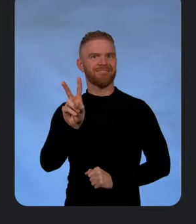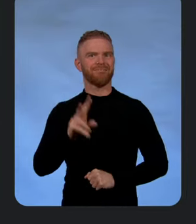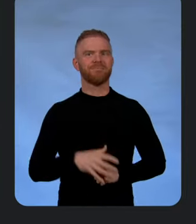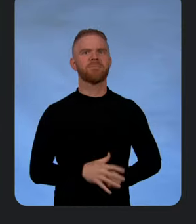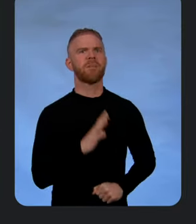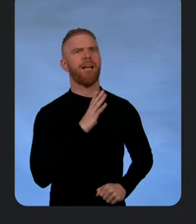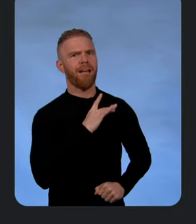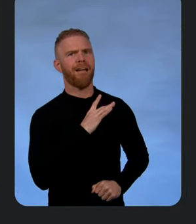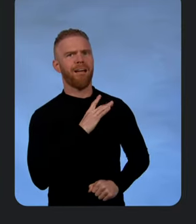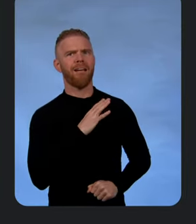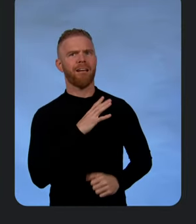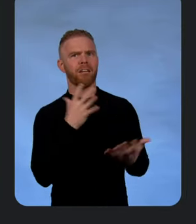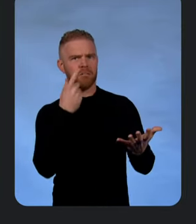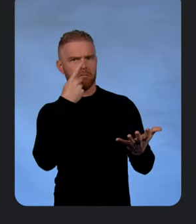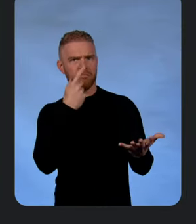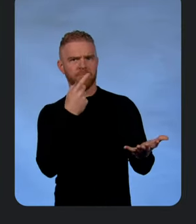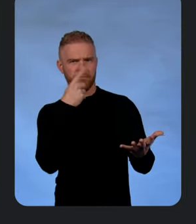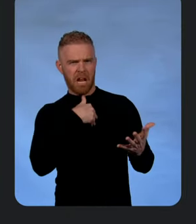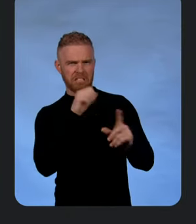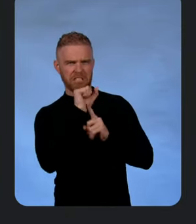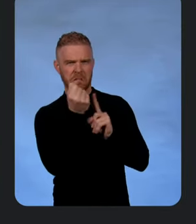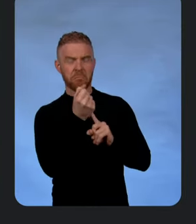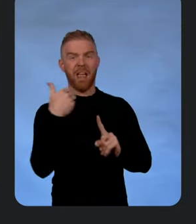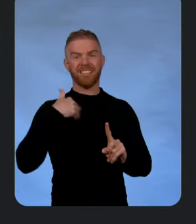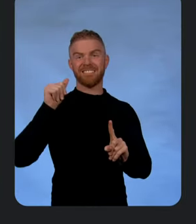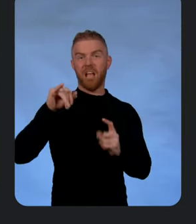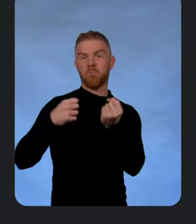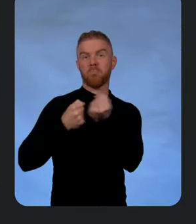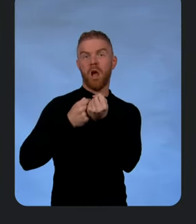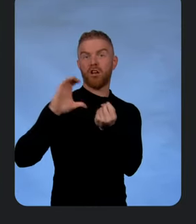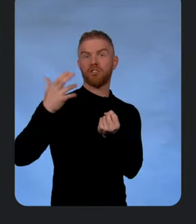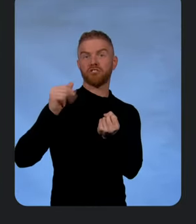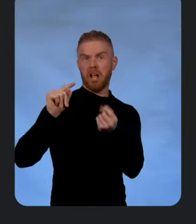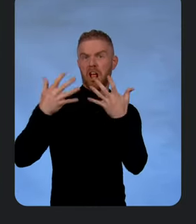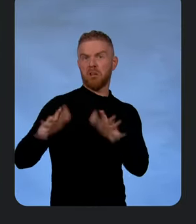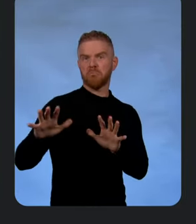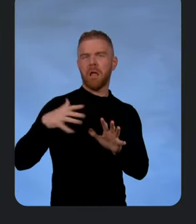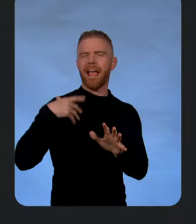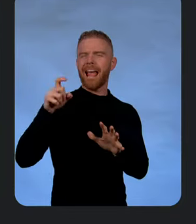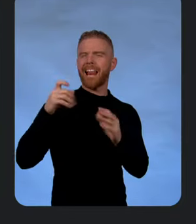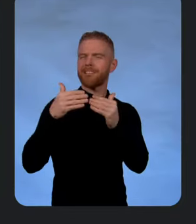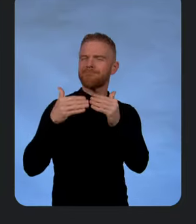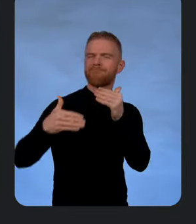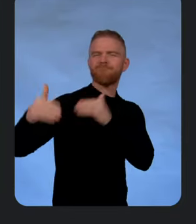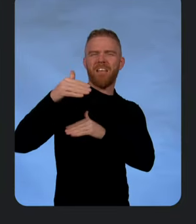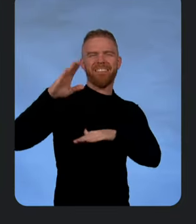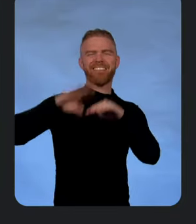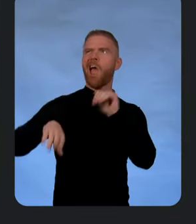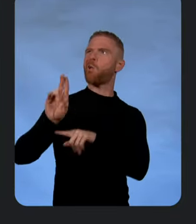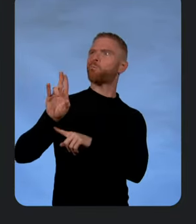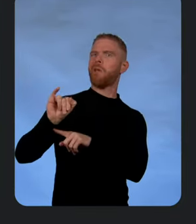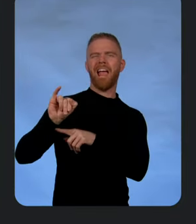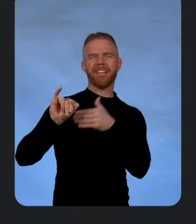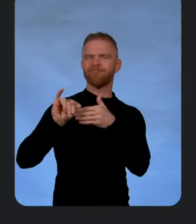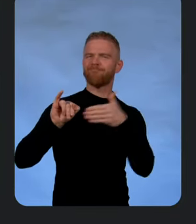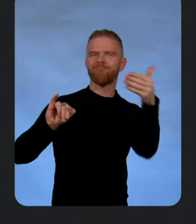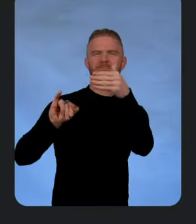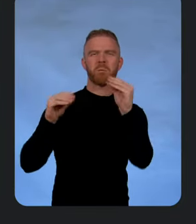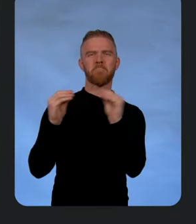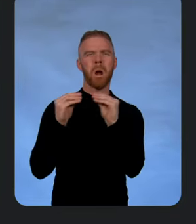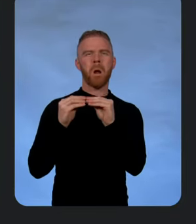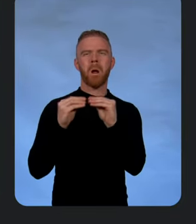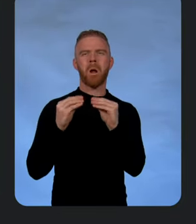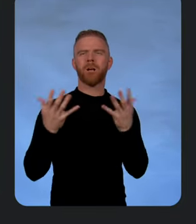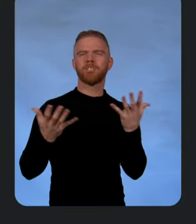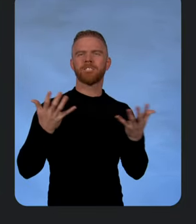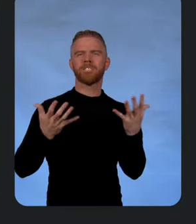scenario for you. We just saw from Kaslan, it's kind of AI powered. We saw chat. We saw these other things. We saw UI. But what about when I need scale? I want an